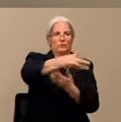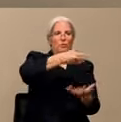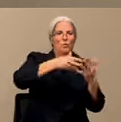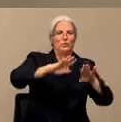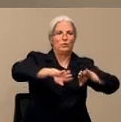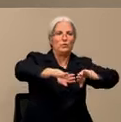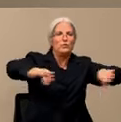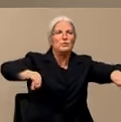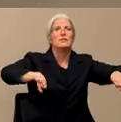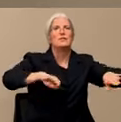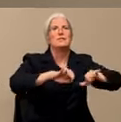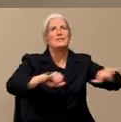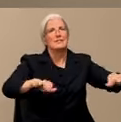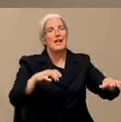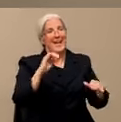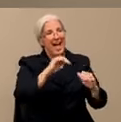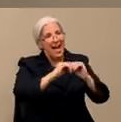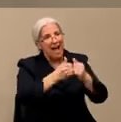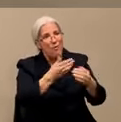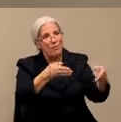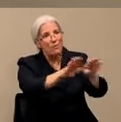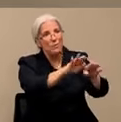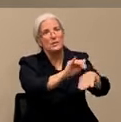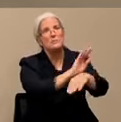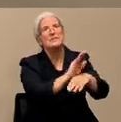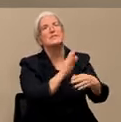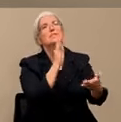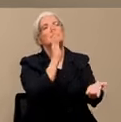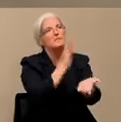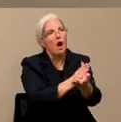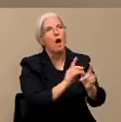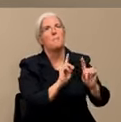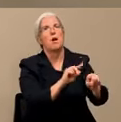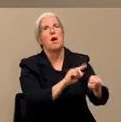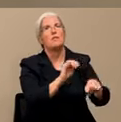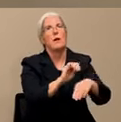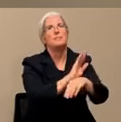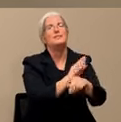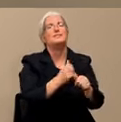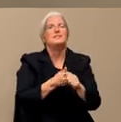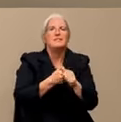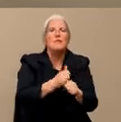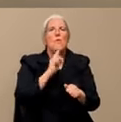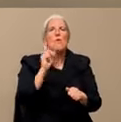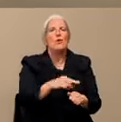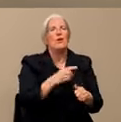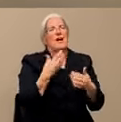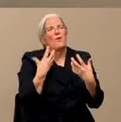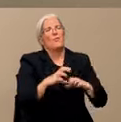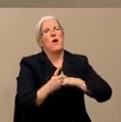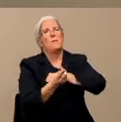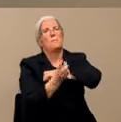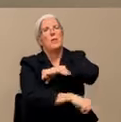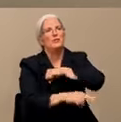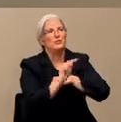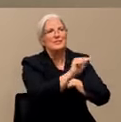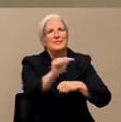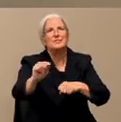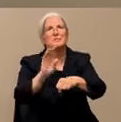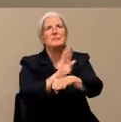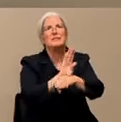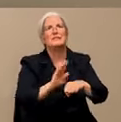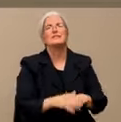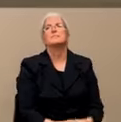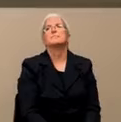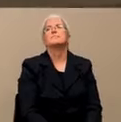The goal here is compliance with the order, not punitive action, and that's what we're trying to get done. Thank you, Sheriff. Next question